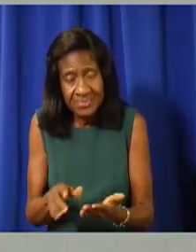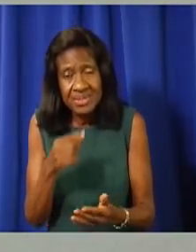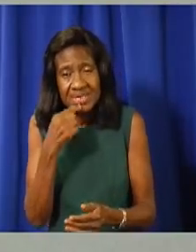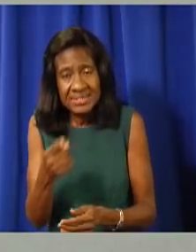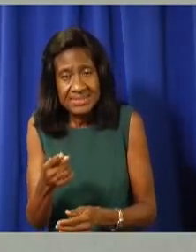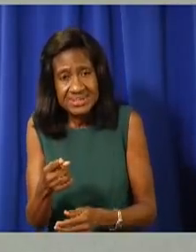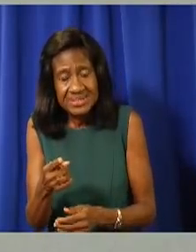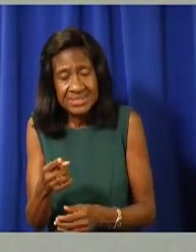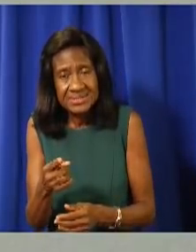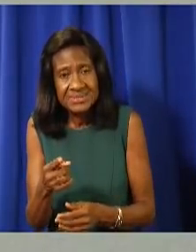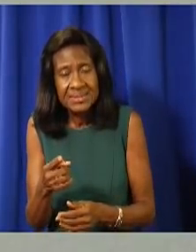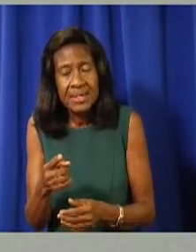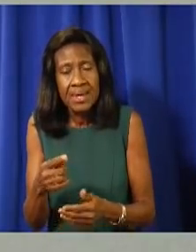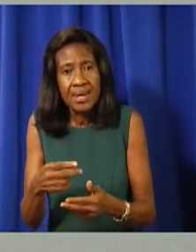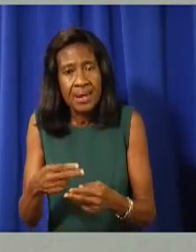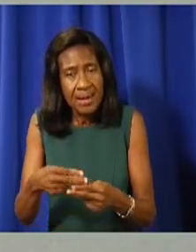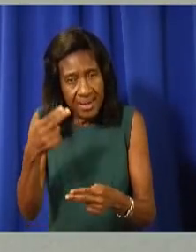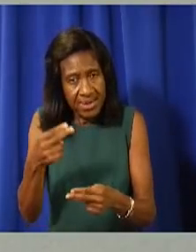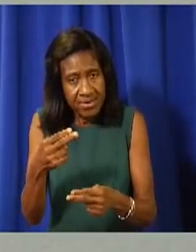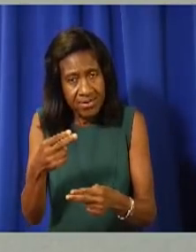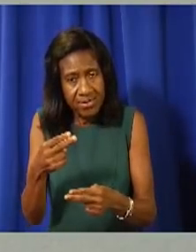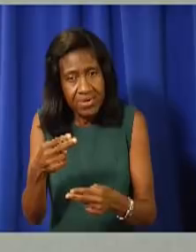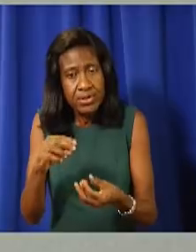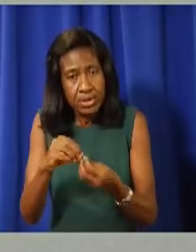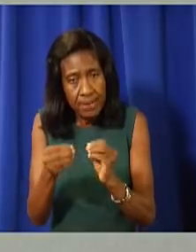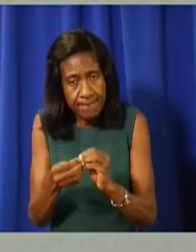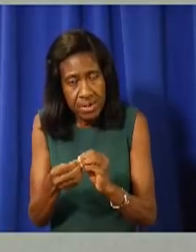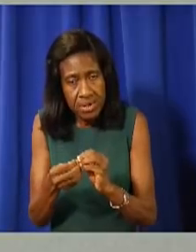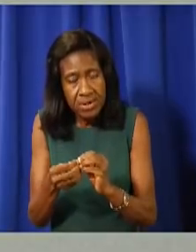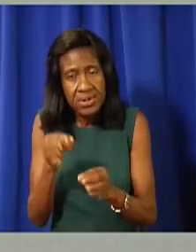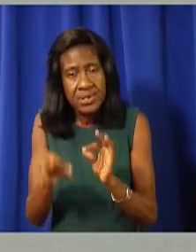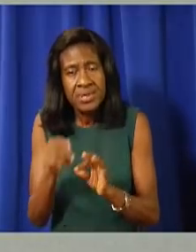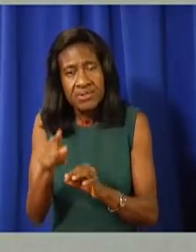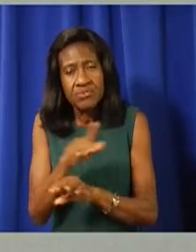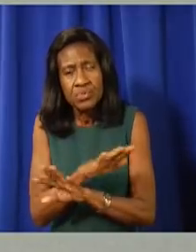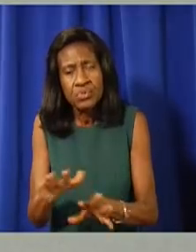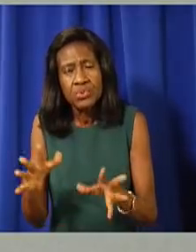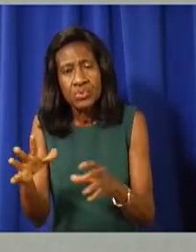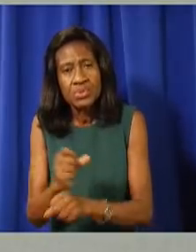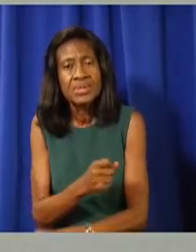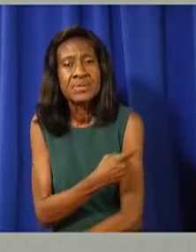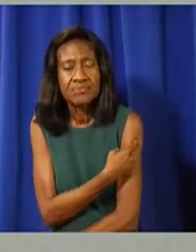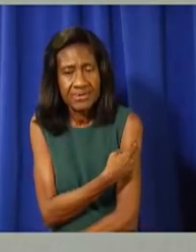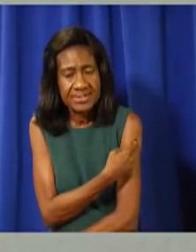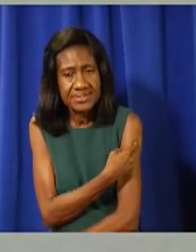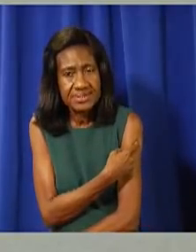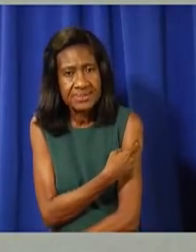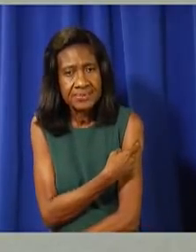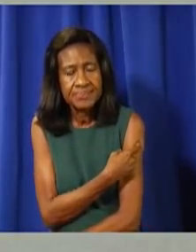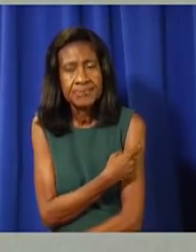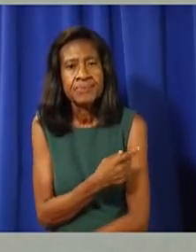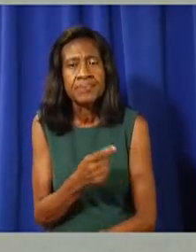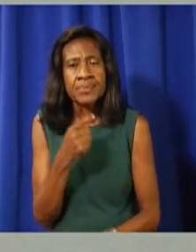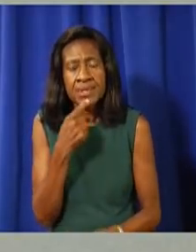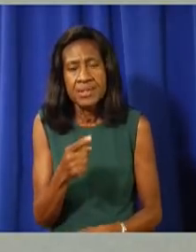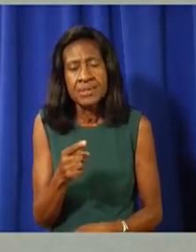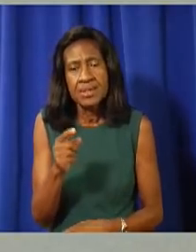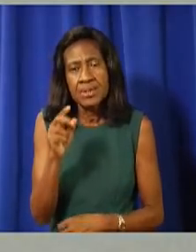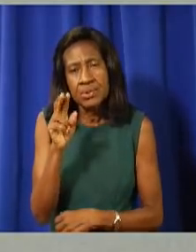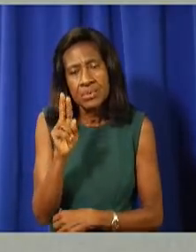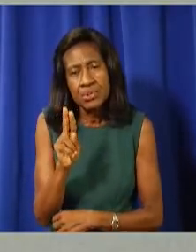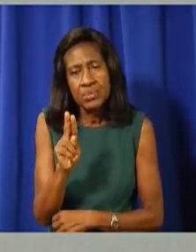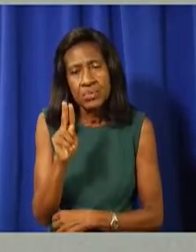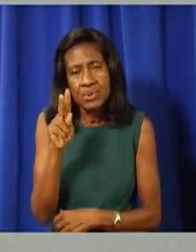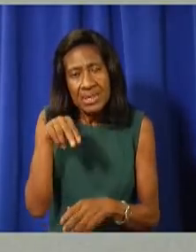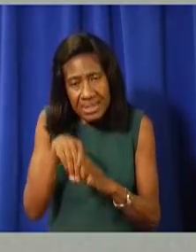But the latest data from Public Health England does show that the vaccine rollout in the UK has already saved over 105